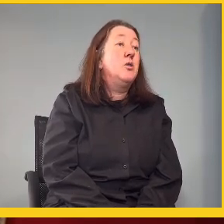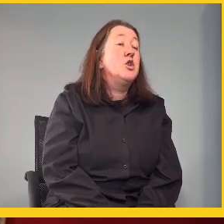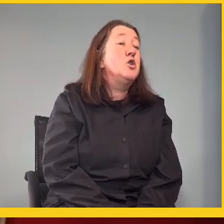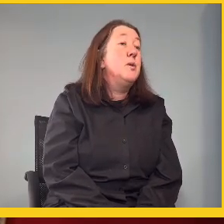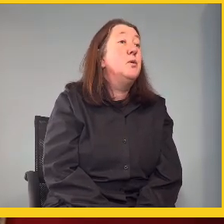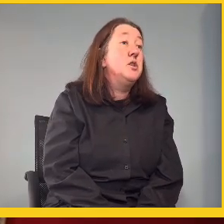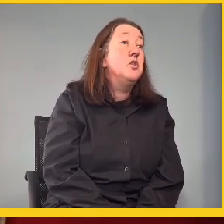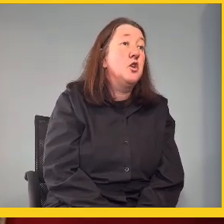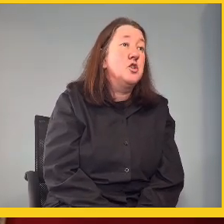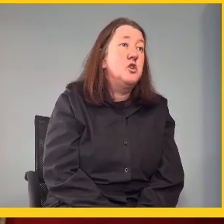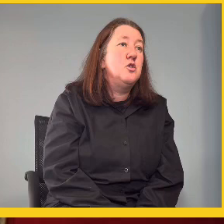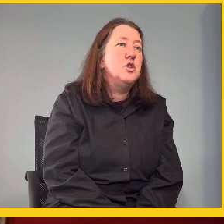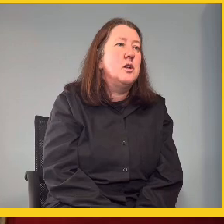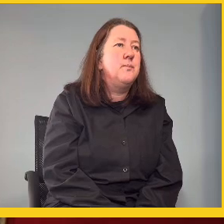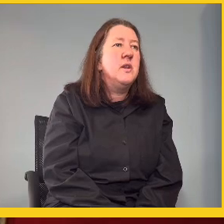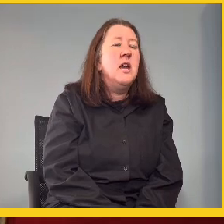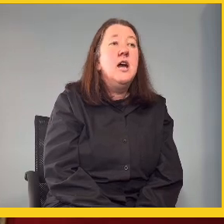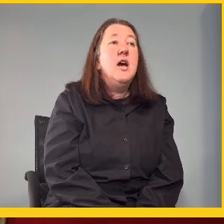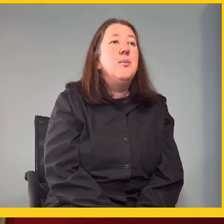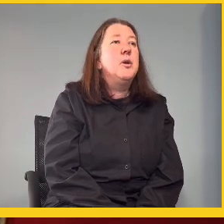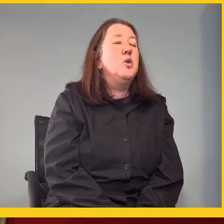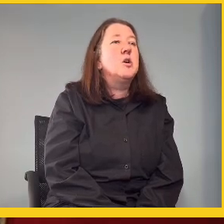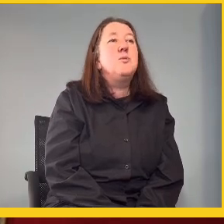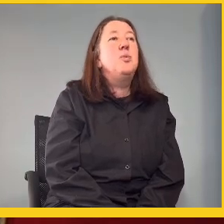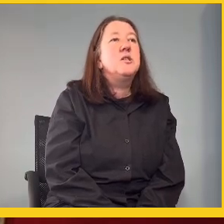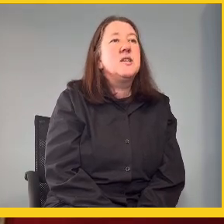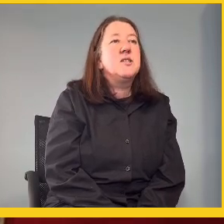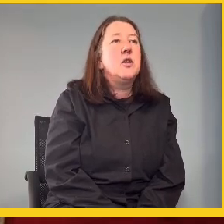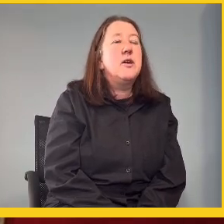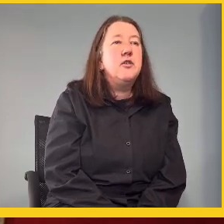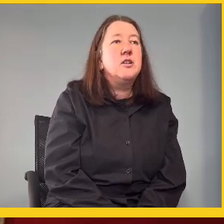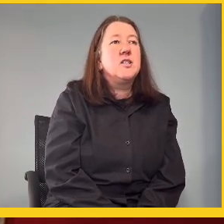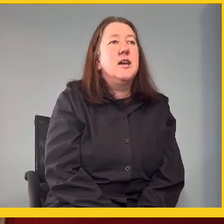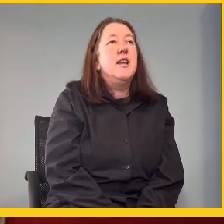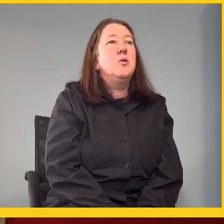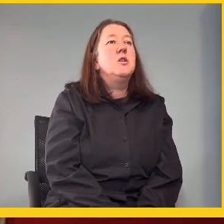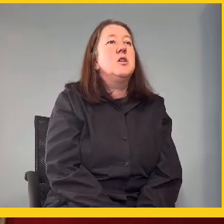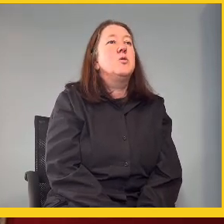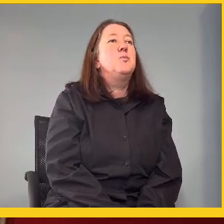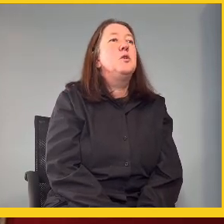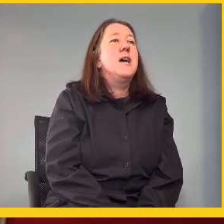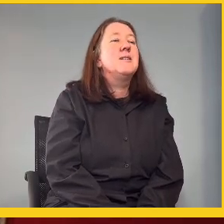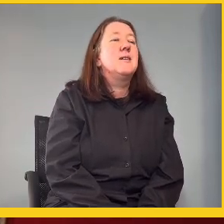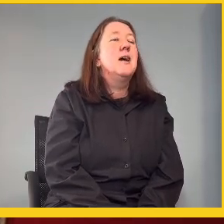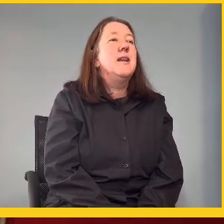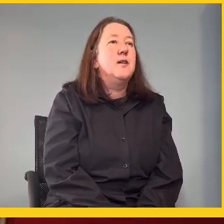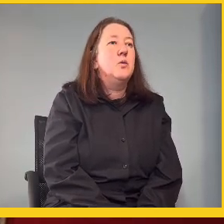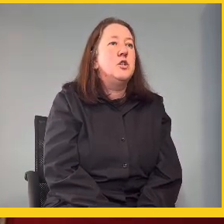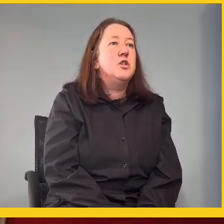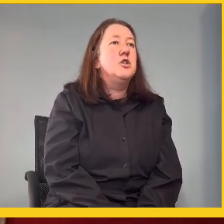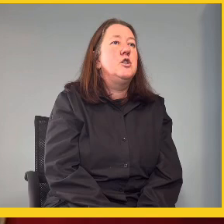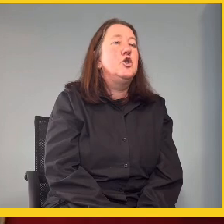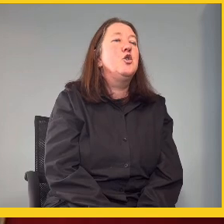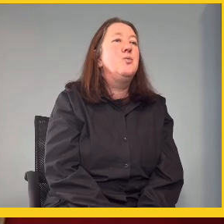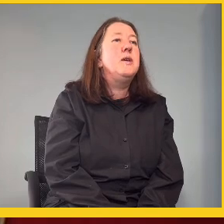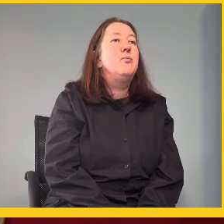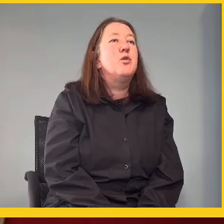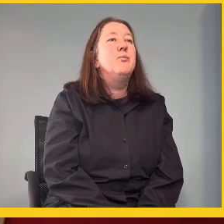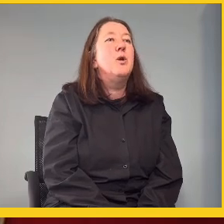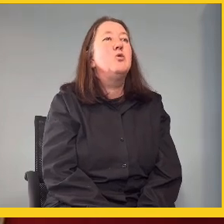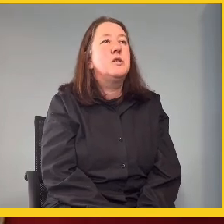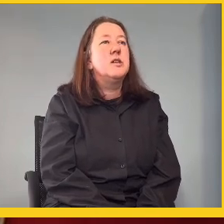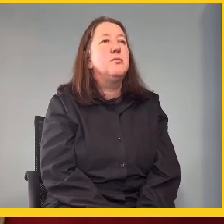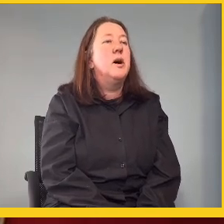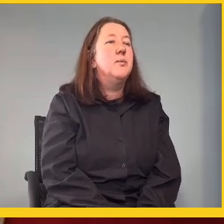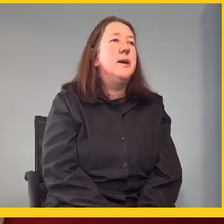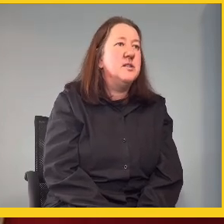sign language to be put in the constitution. But it wasn't put as a South African sign language. was put as sign language. Okay. To be